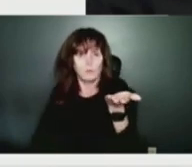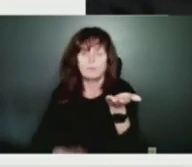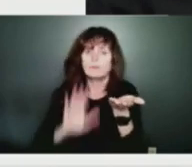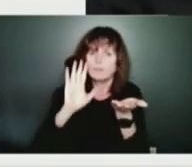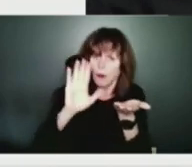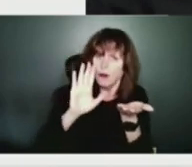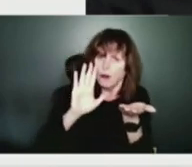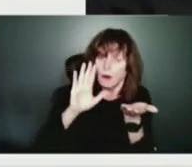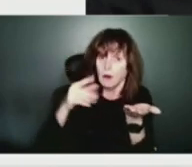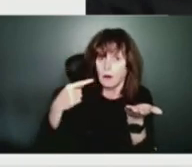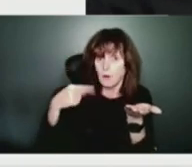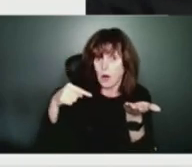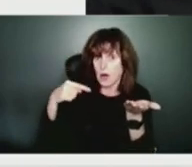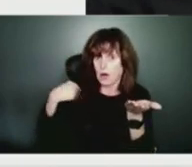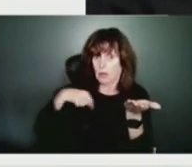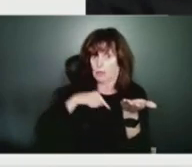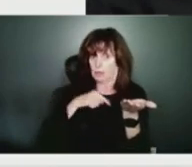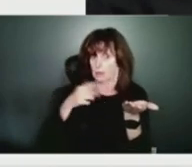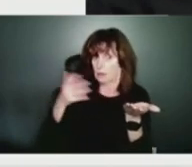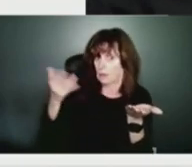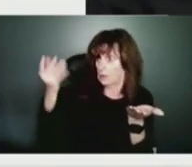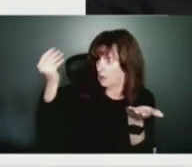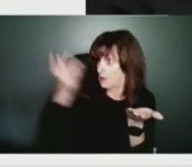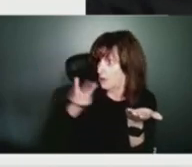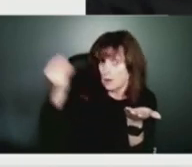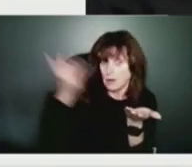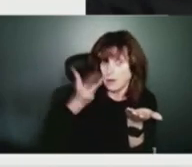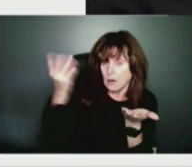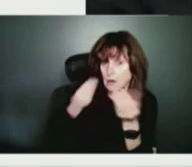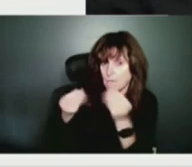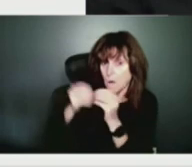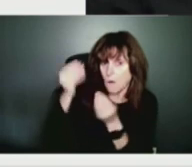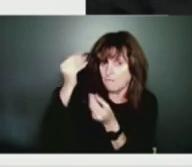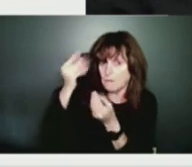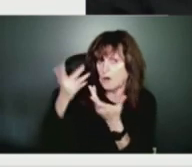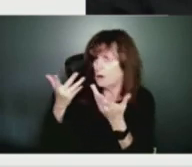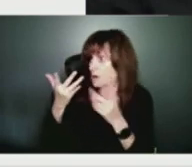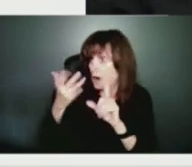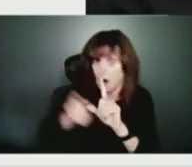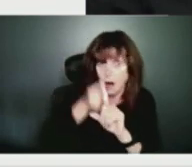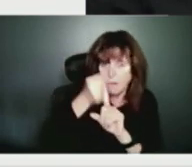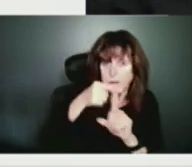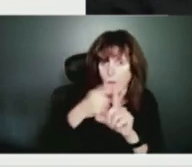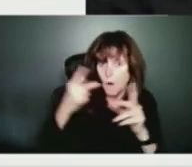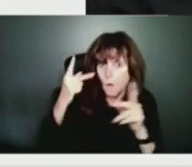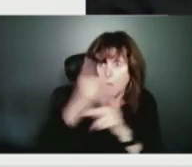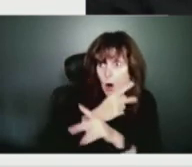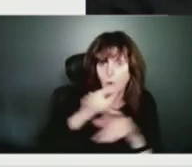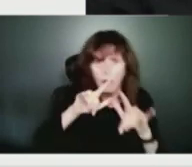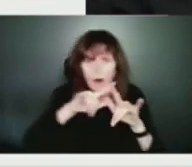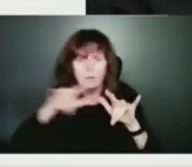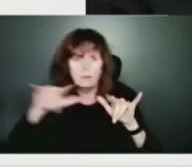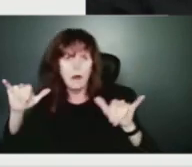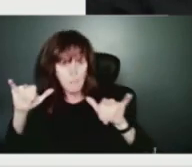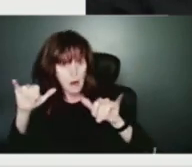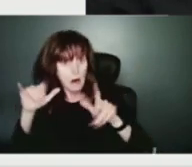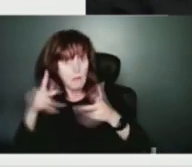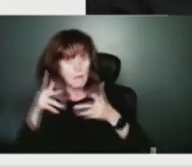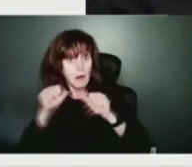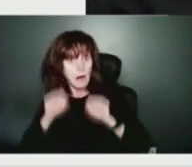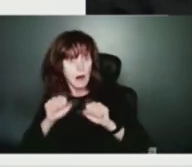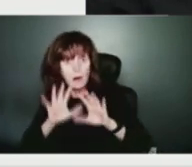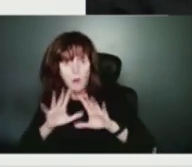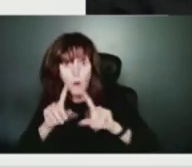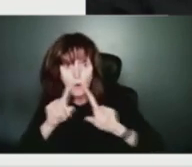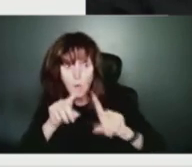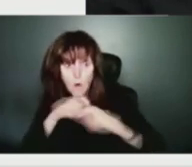greatest impact and once again, when it's actually safe to travel for people to go to a comfort center site. And we continuously encourage,